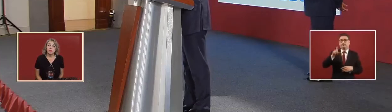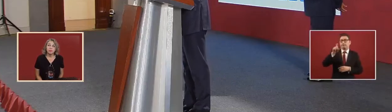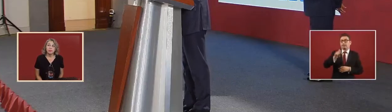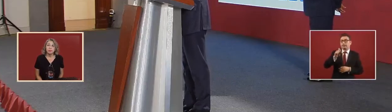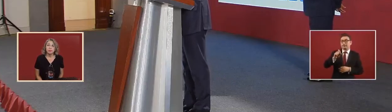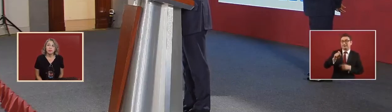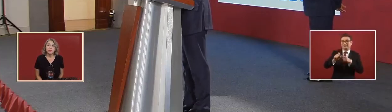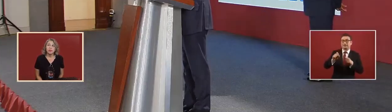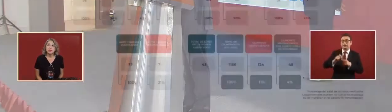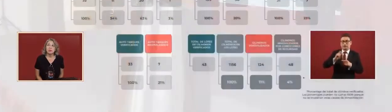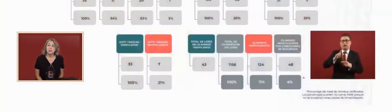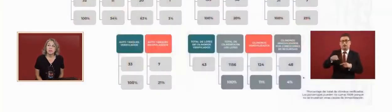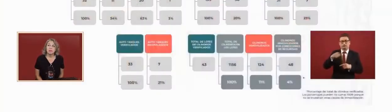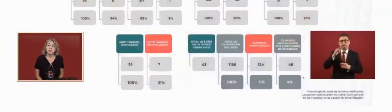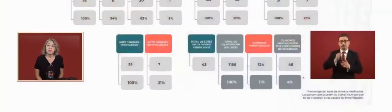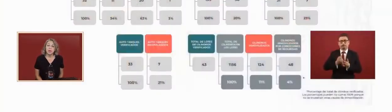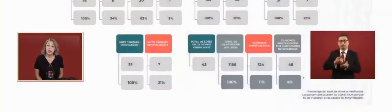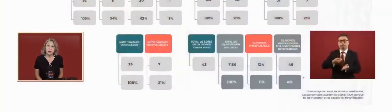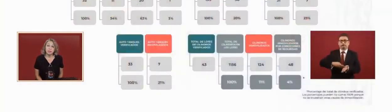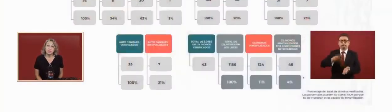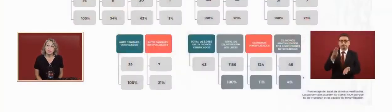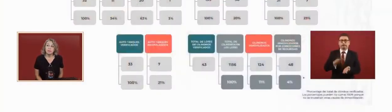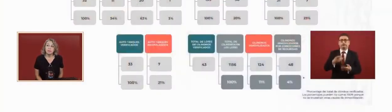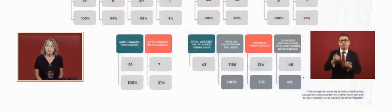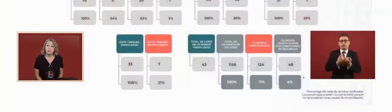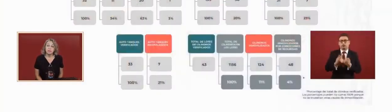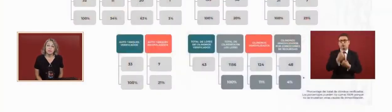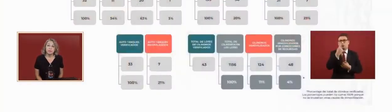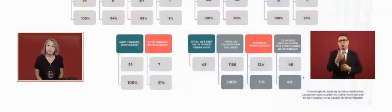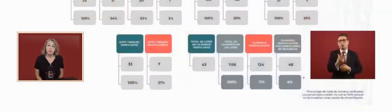problems with it.